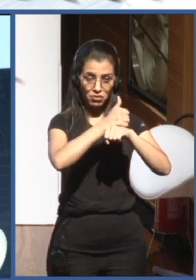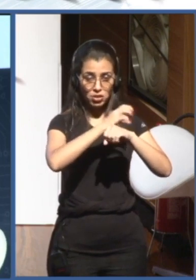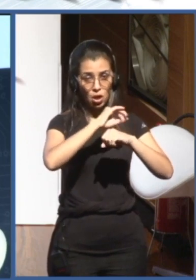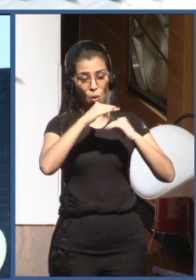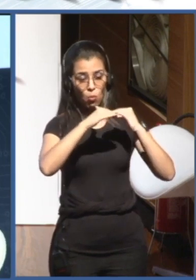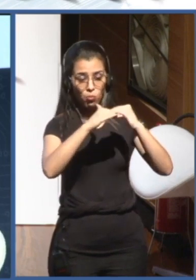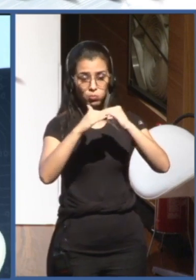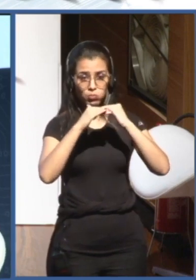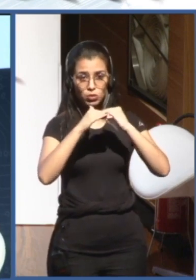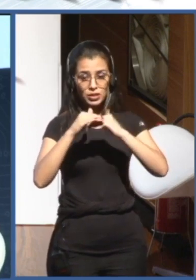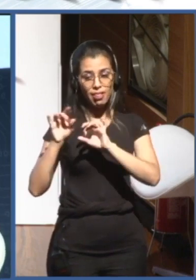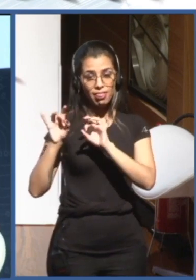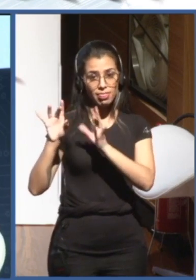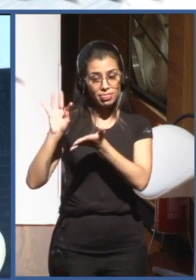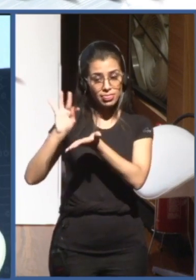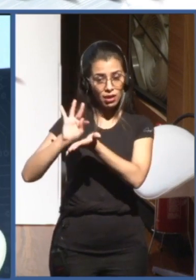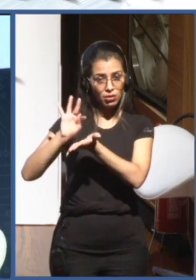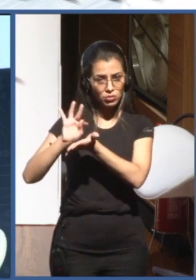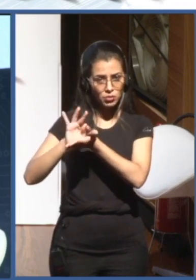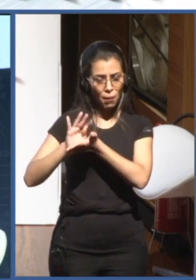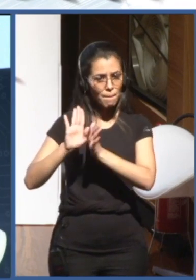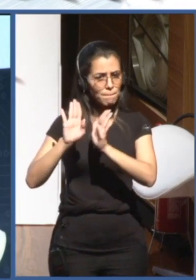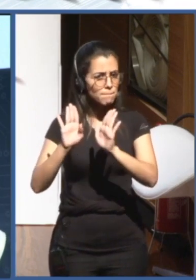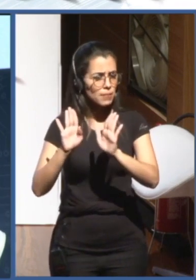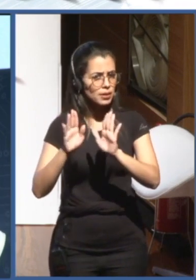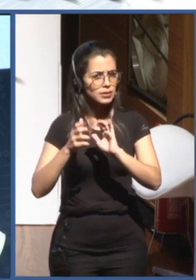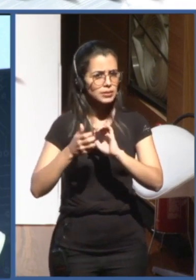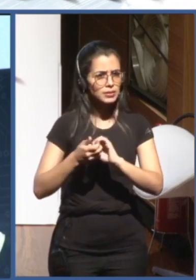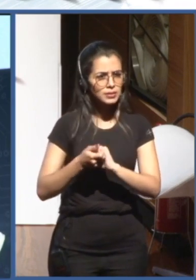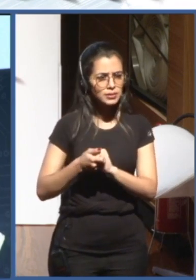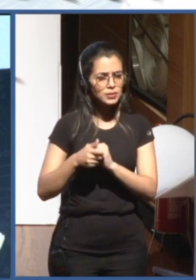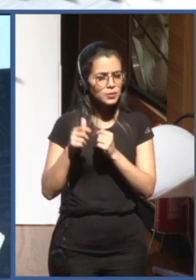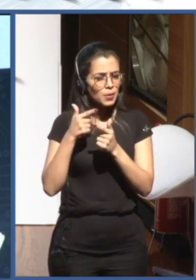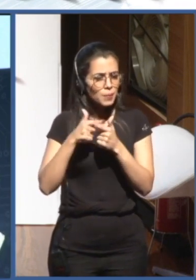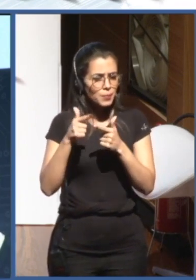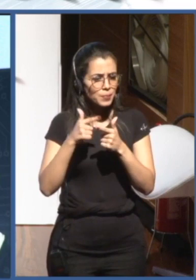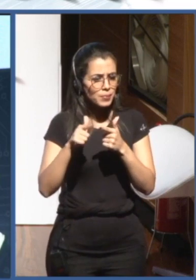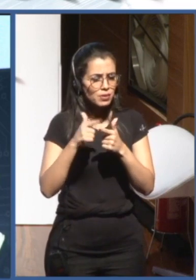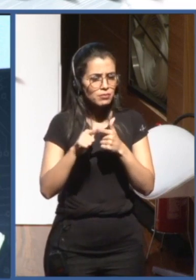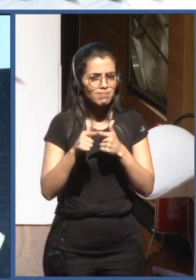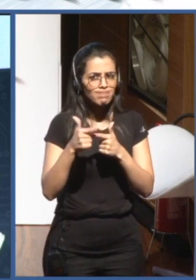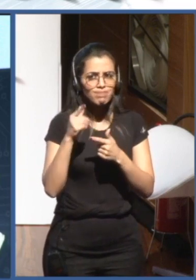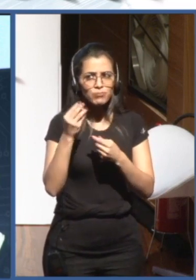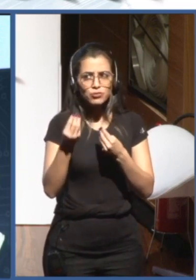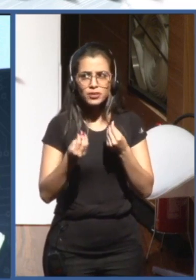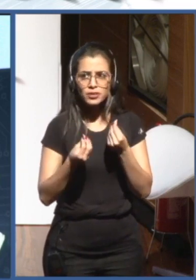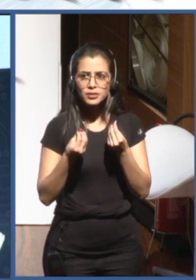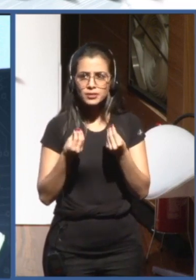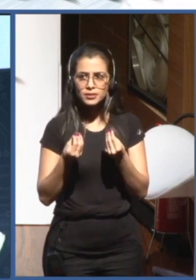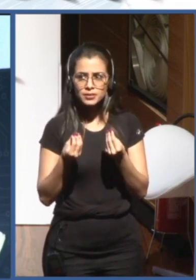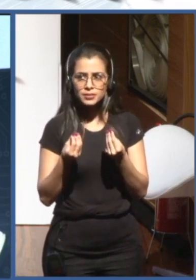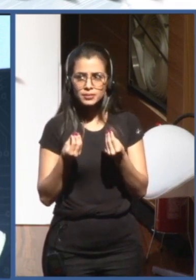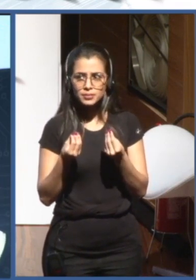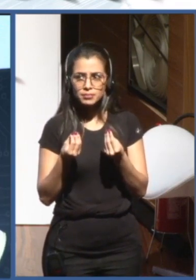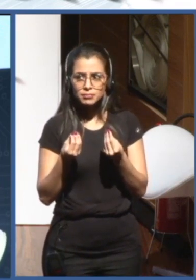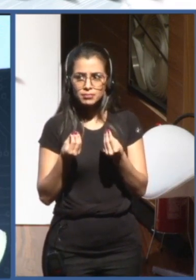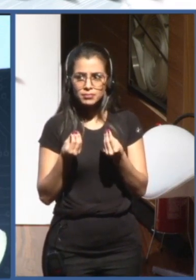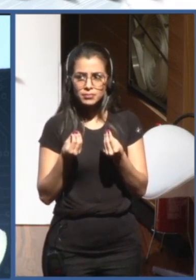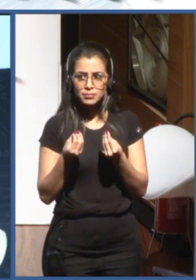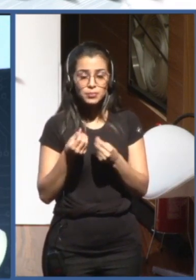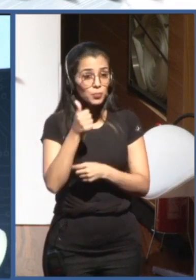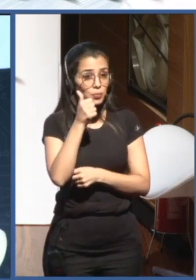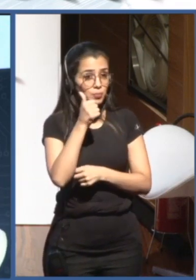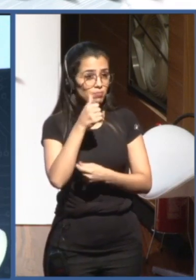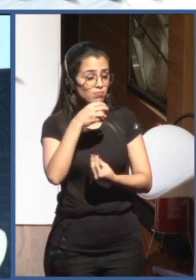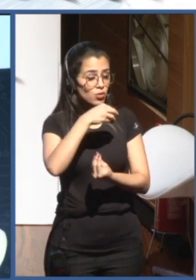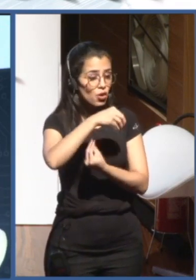but the problem was that there much enrollment in part of